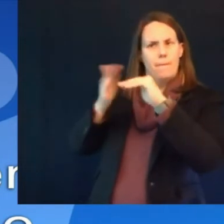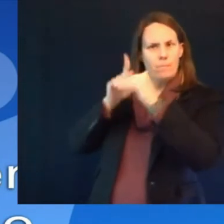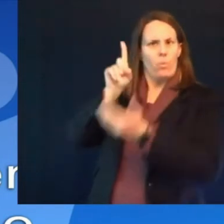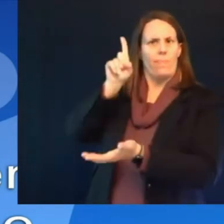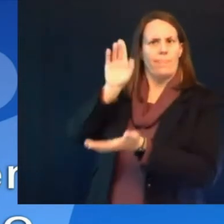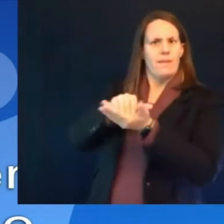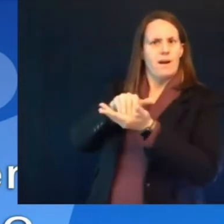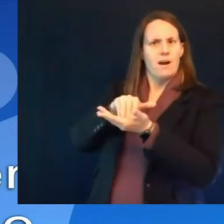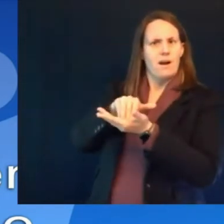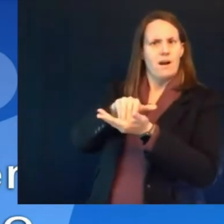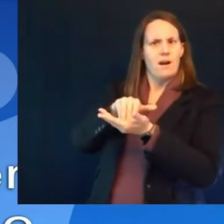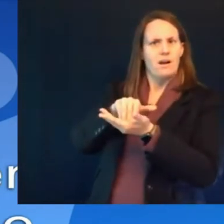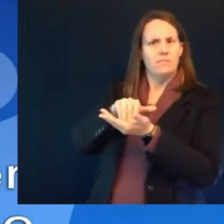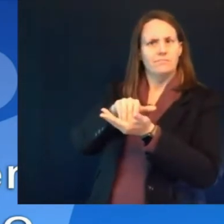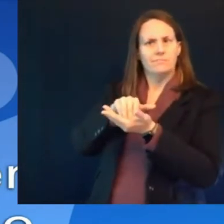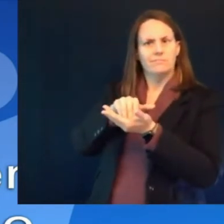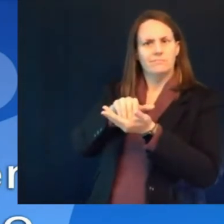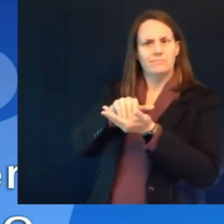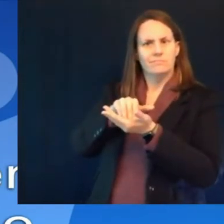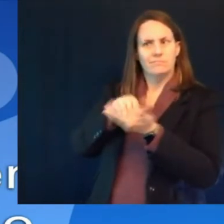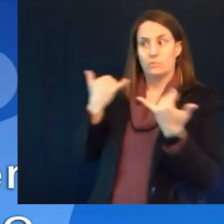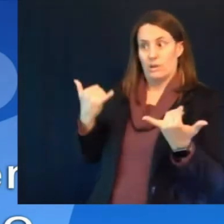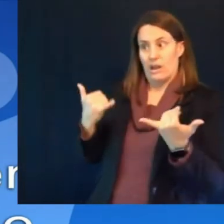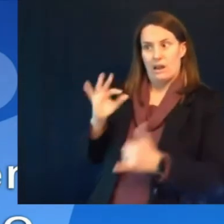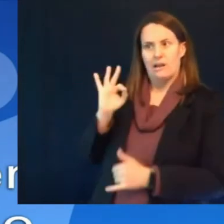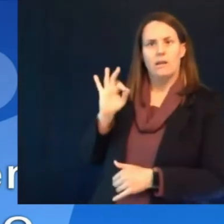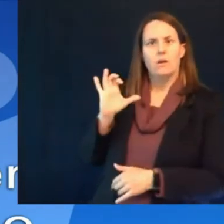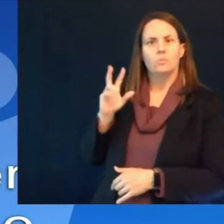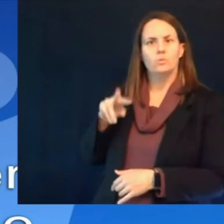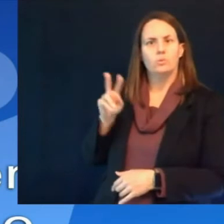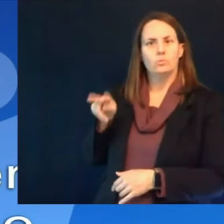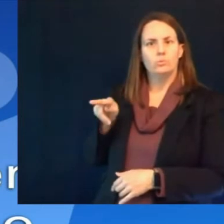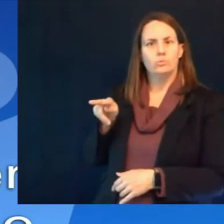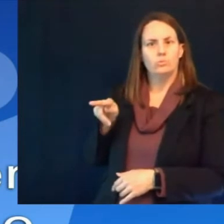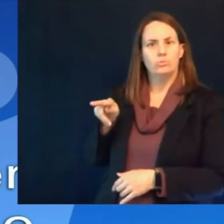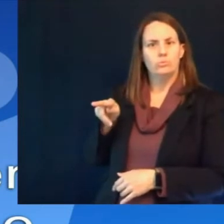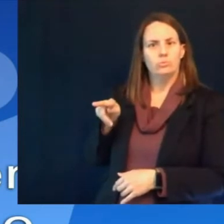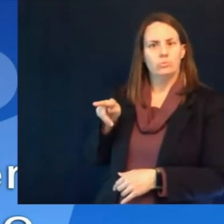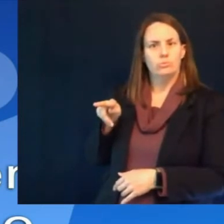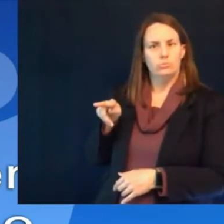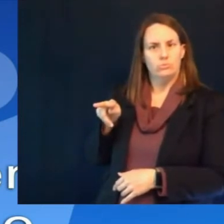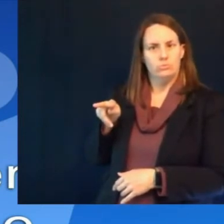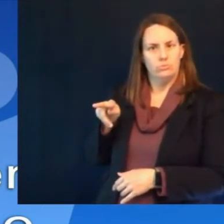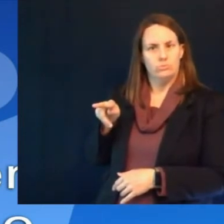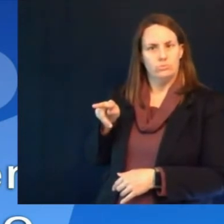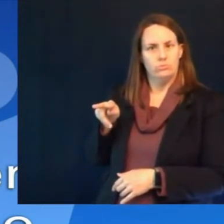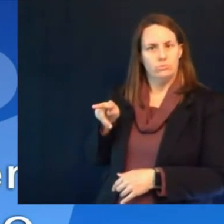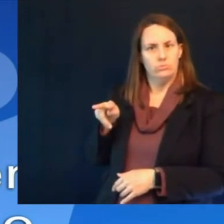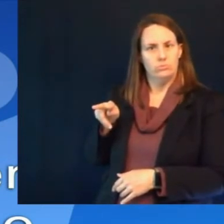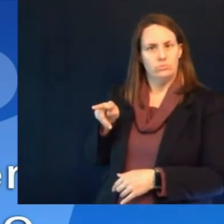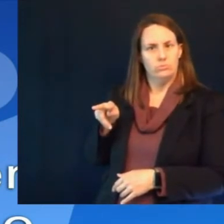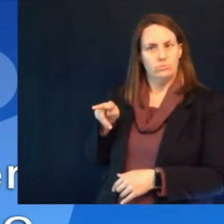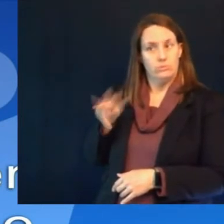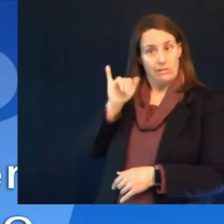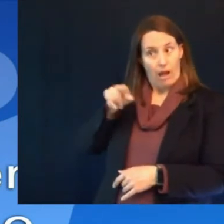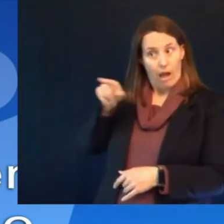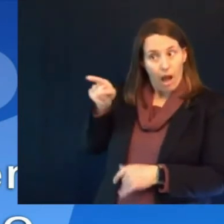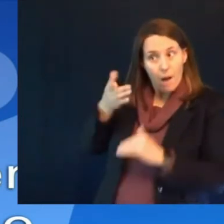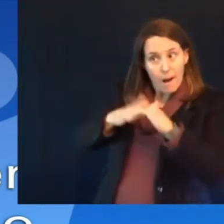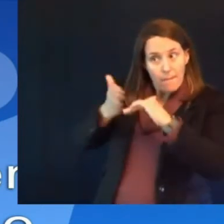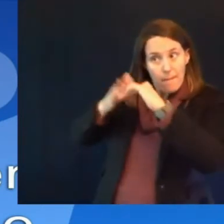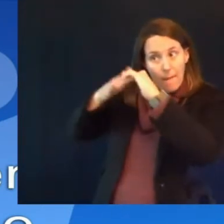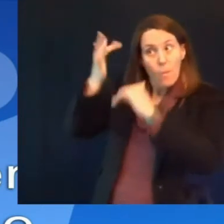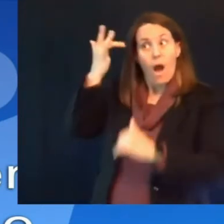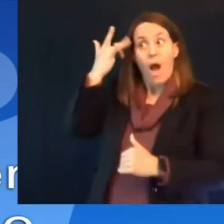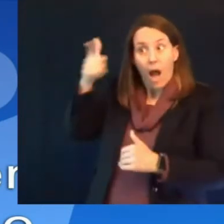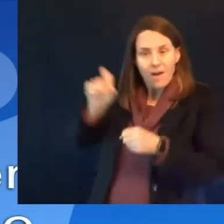are you blaming this on the on the variants uh and and are those variants um affecting more kids than